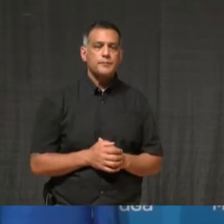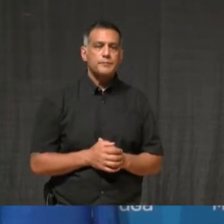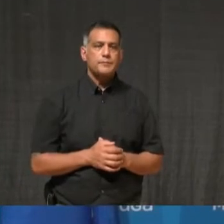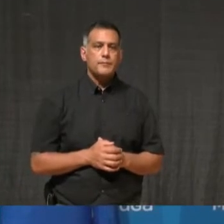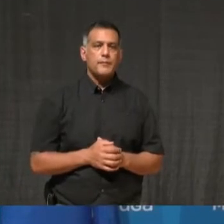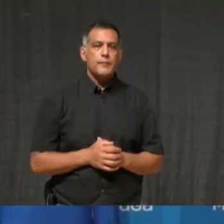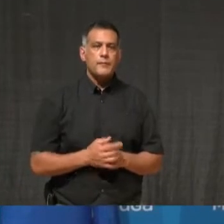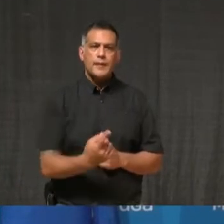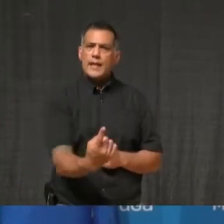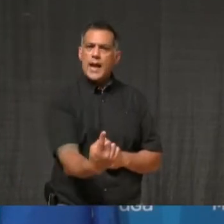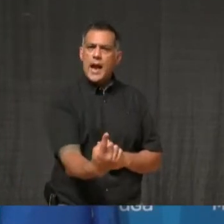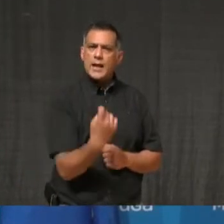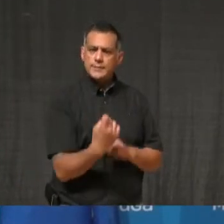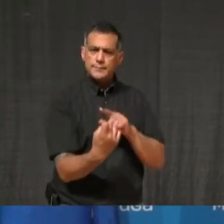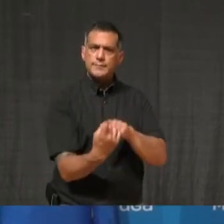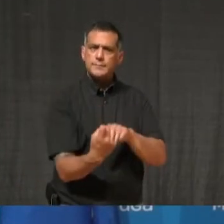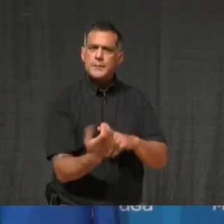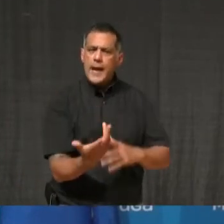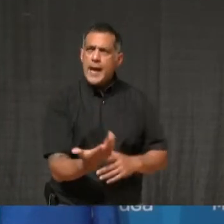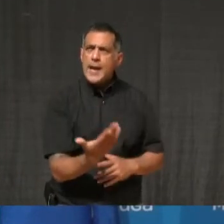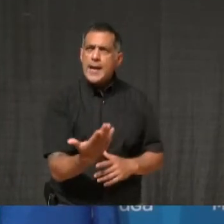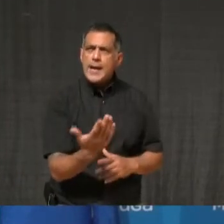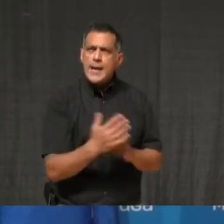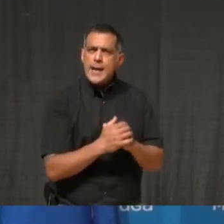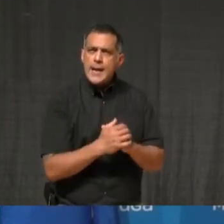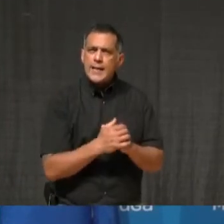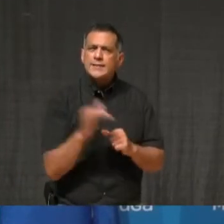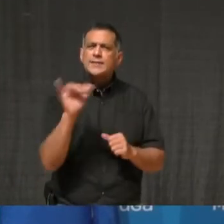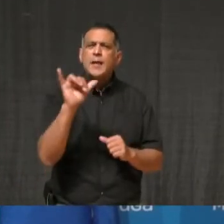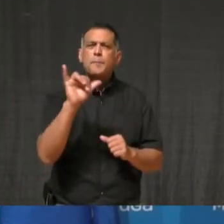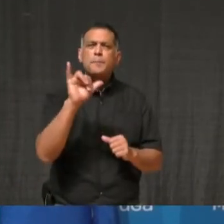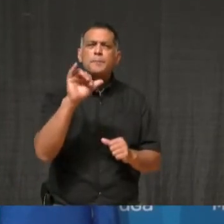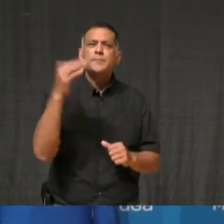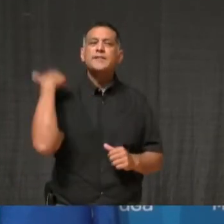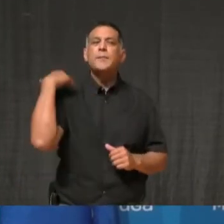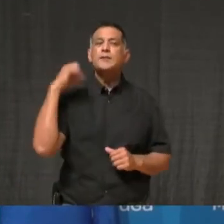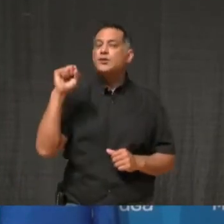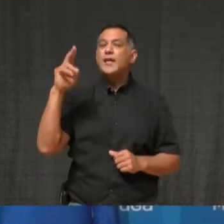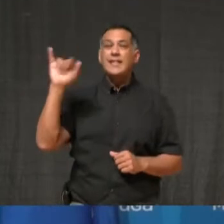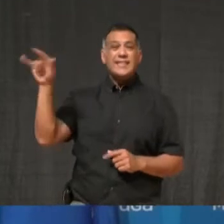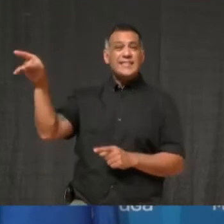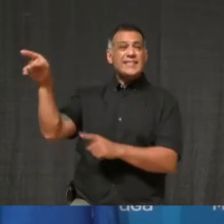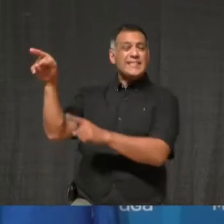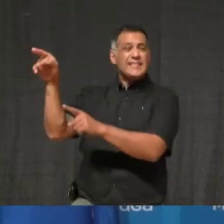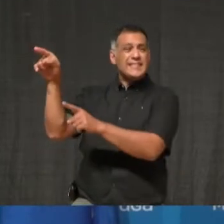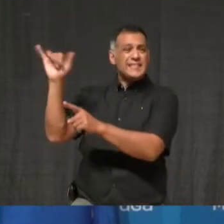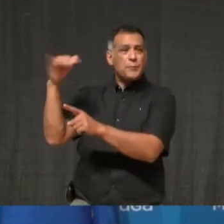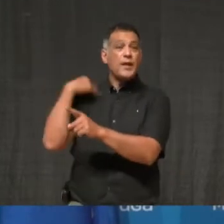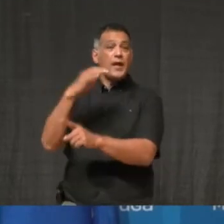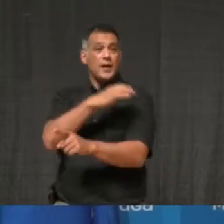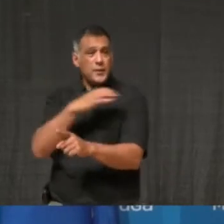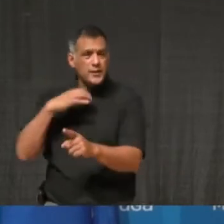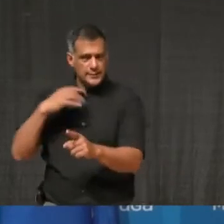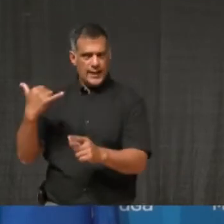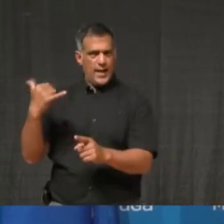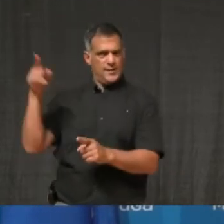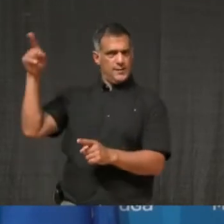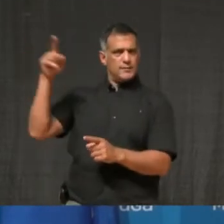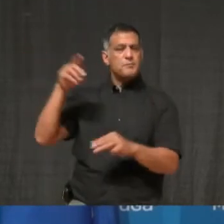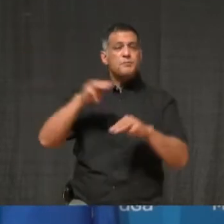just noting what Ashley said as well about the frustration that Council today around Mississauga and